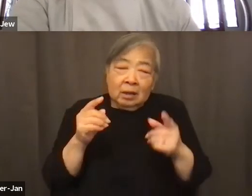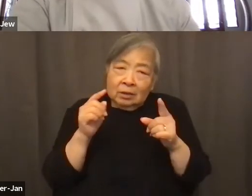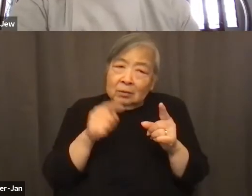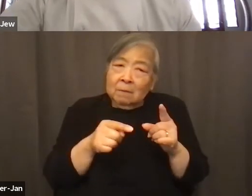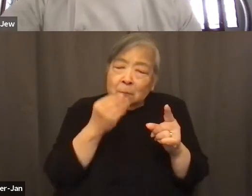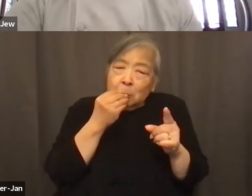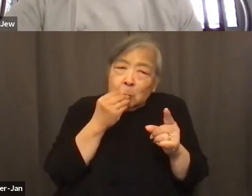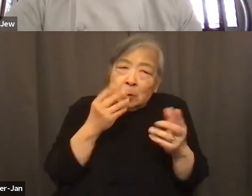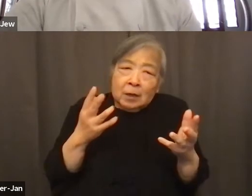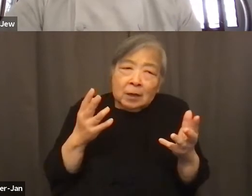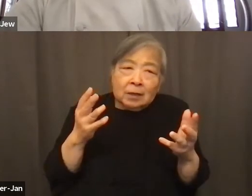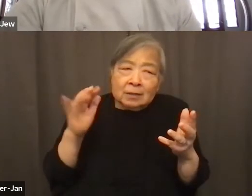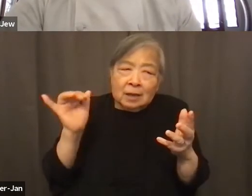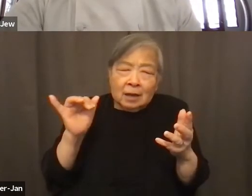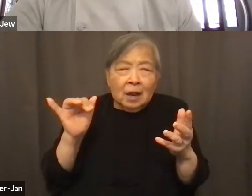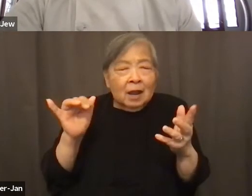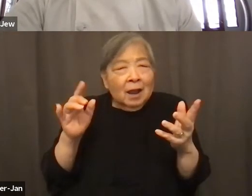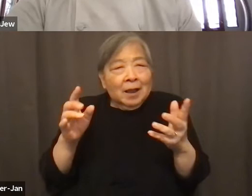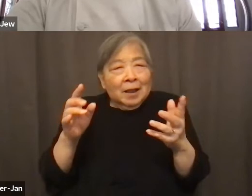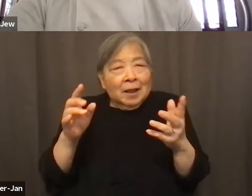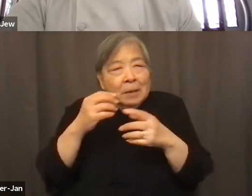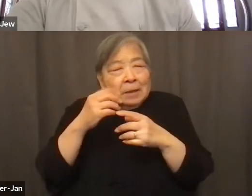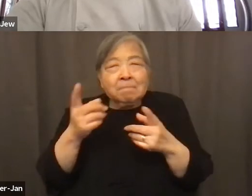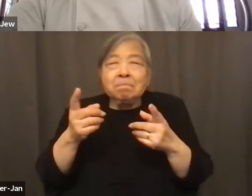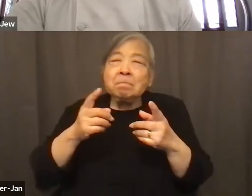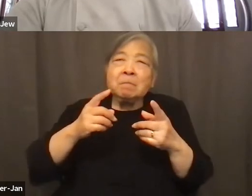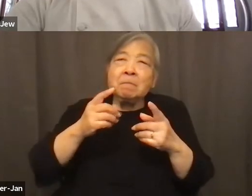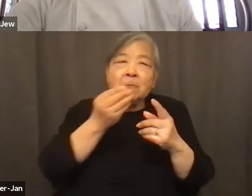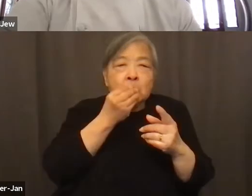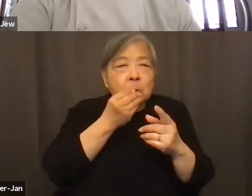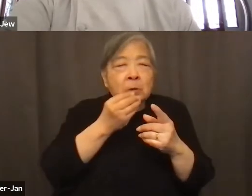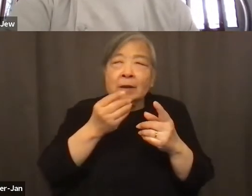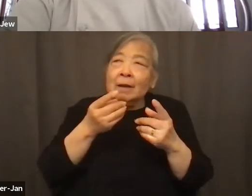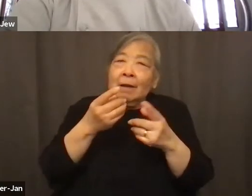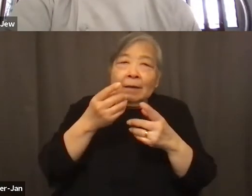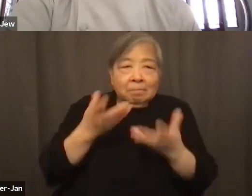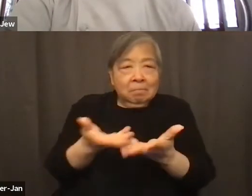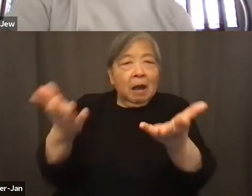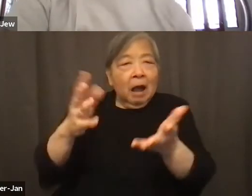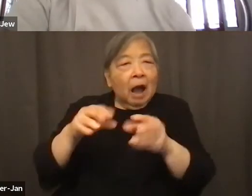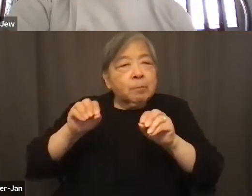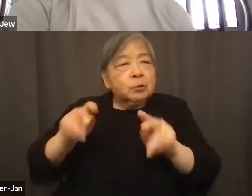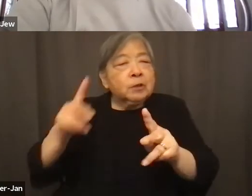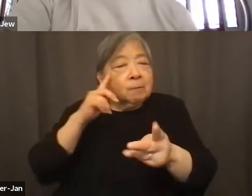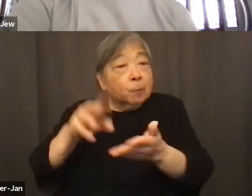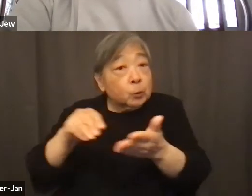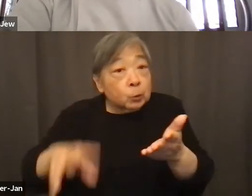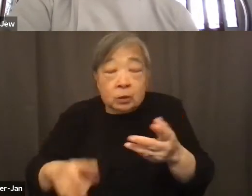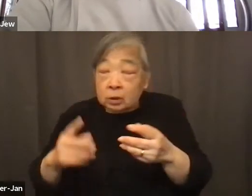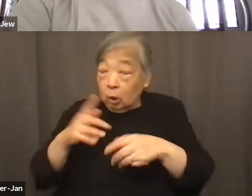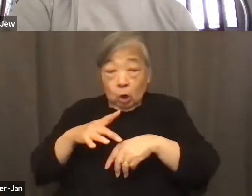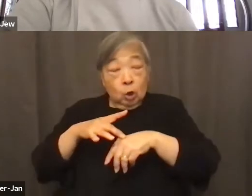It's a giant job engine produced the opportunity for students, the earlier generation, early Americans,